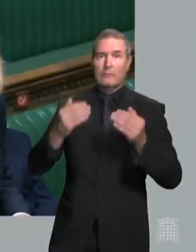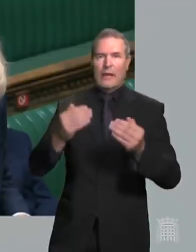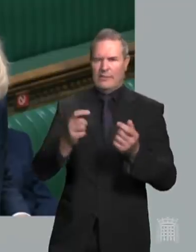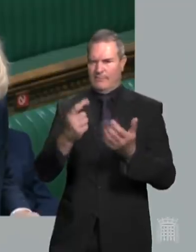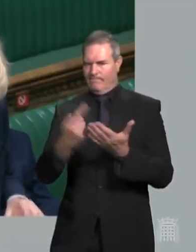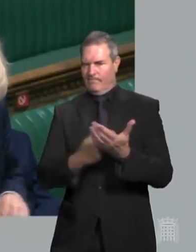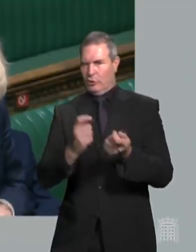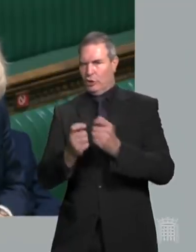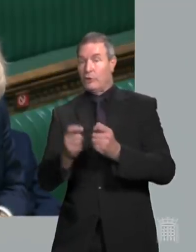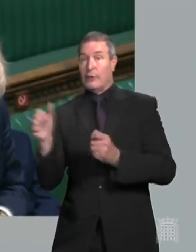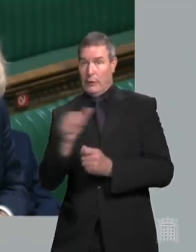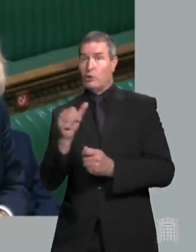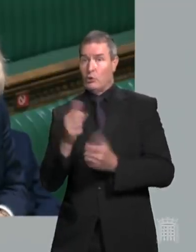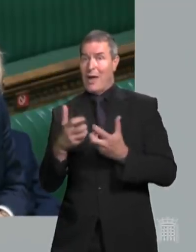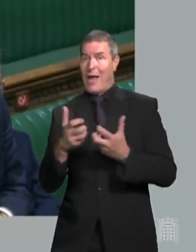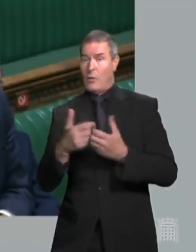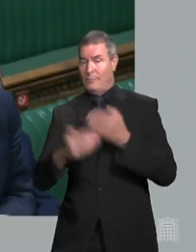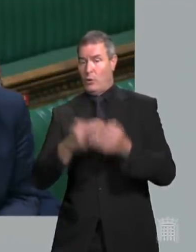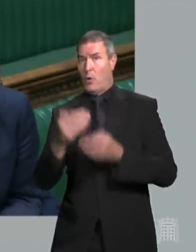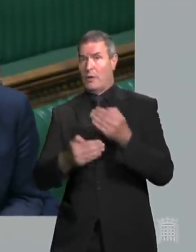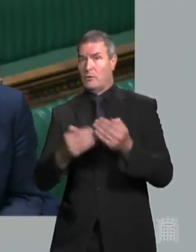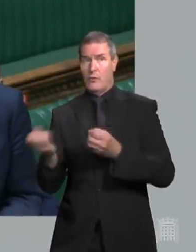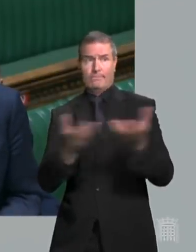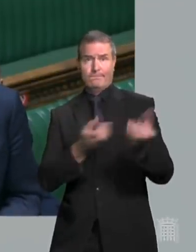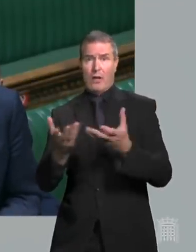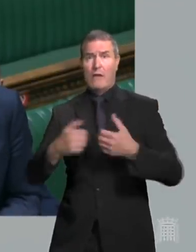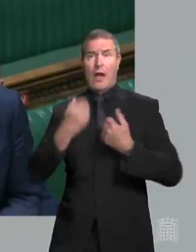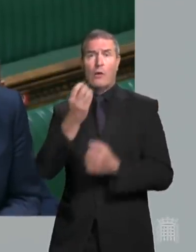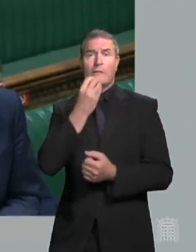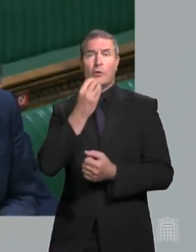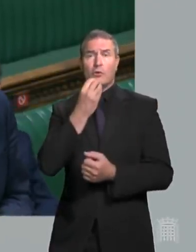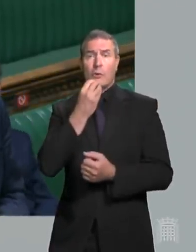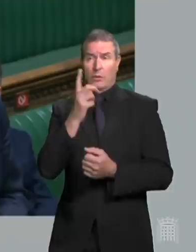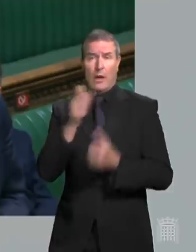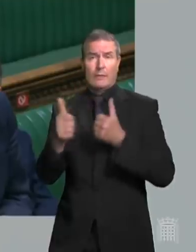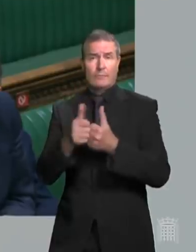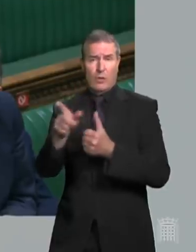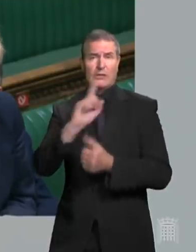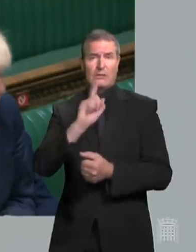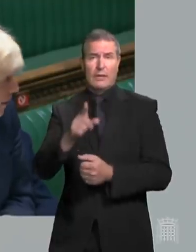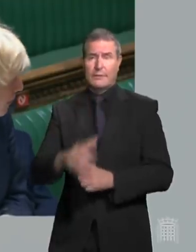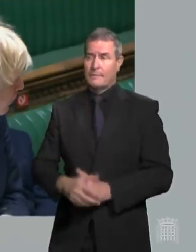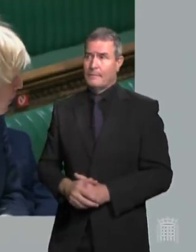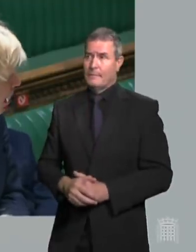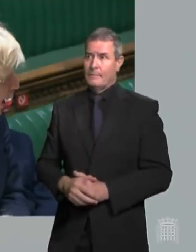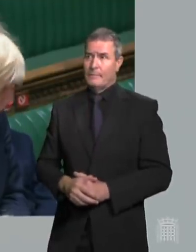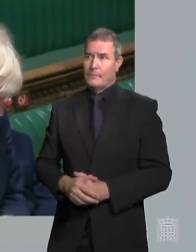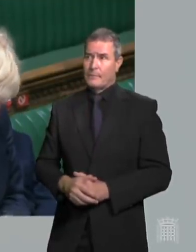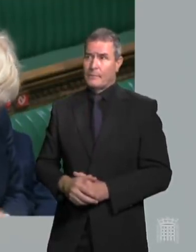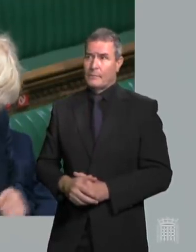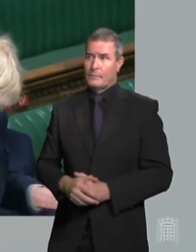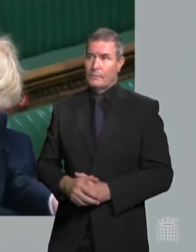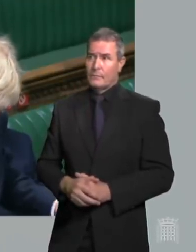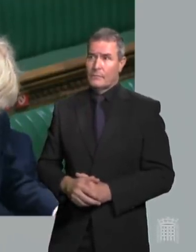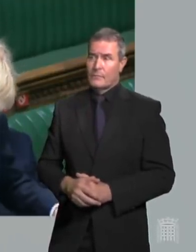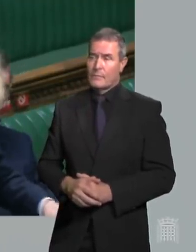that I think they should make to the way this is working but to echo what he has said we certainly rule nothing